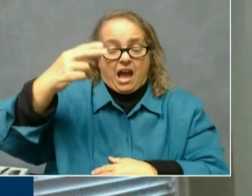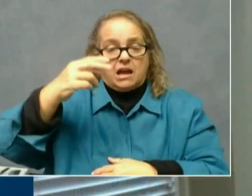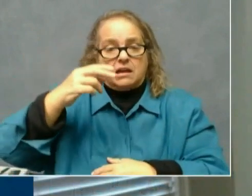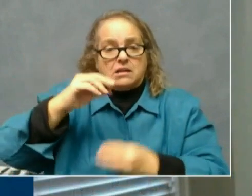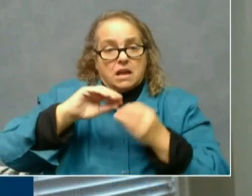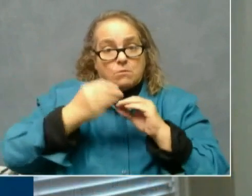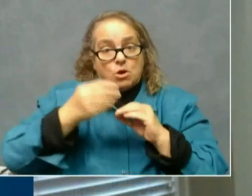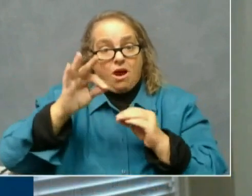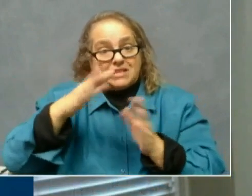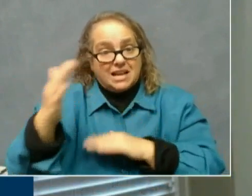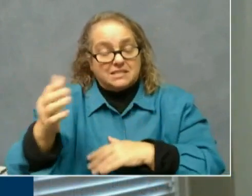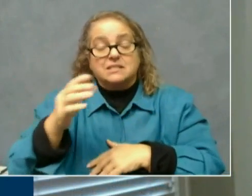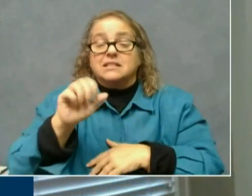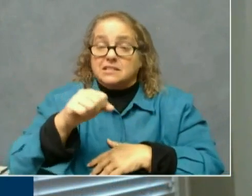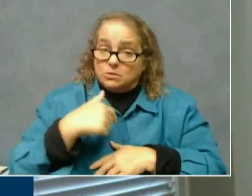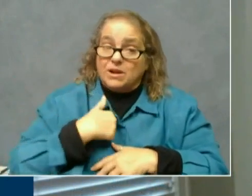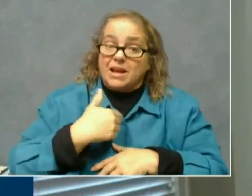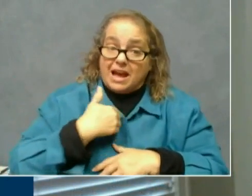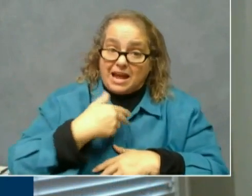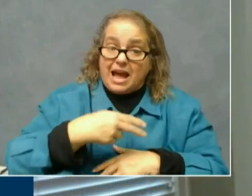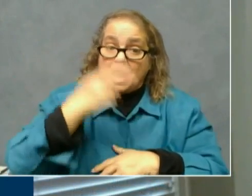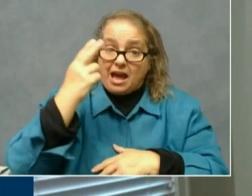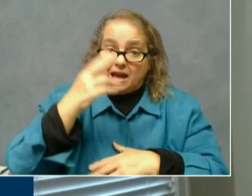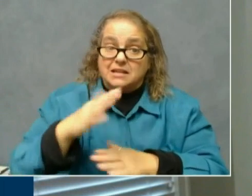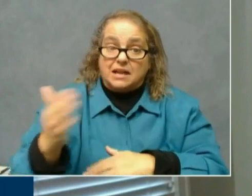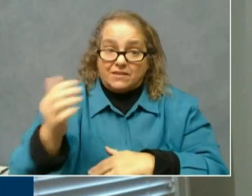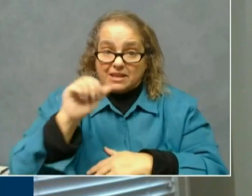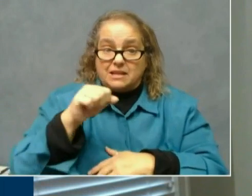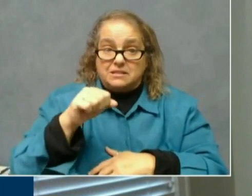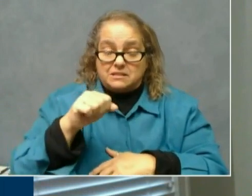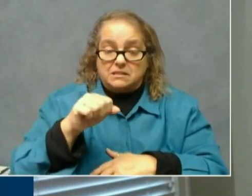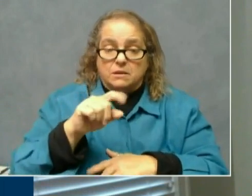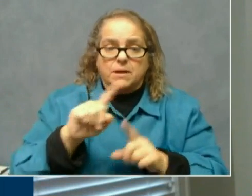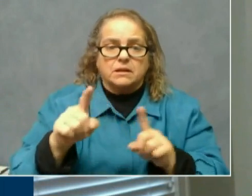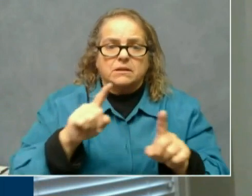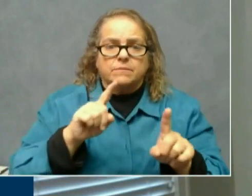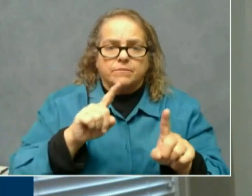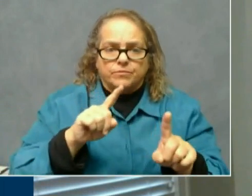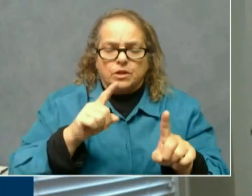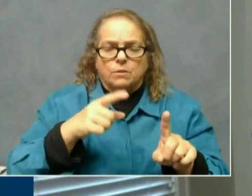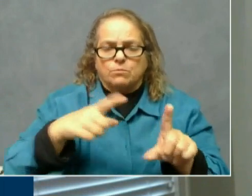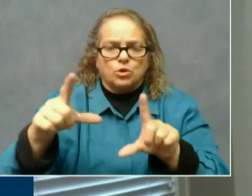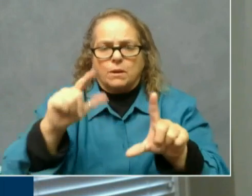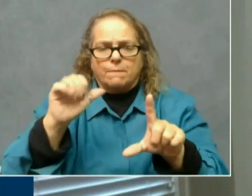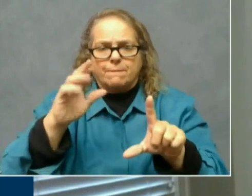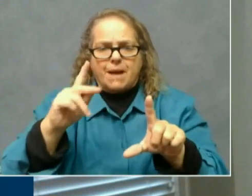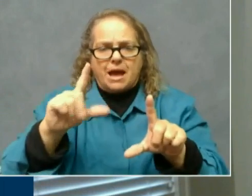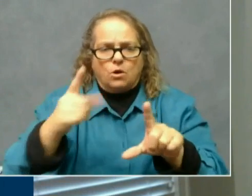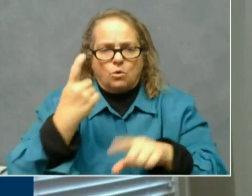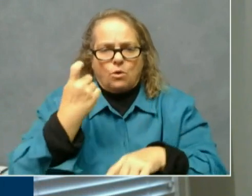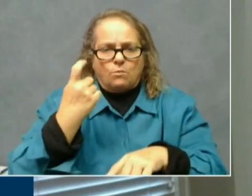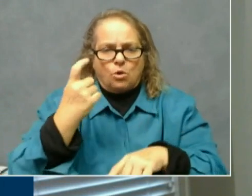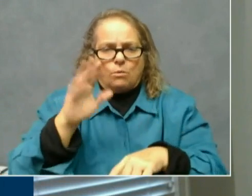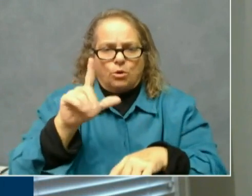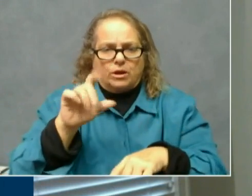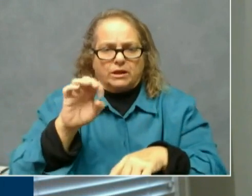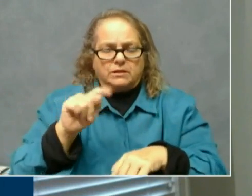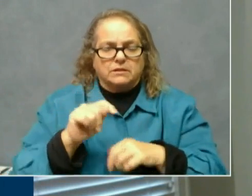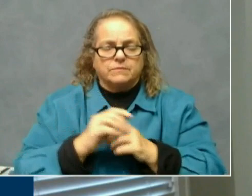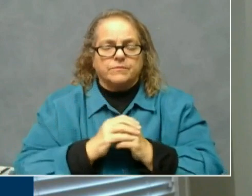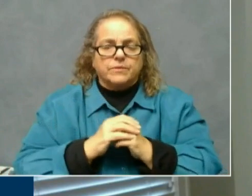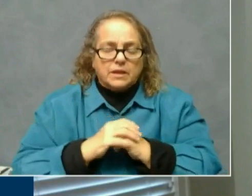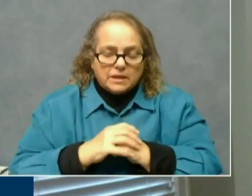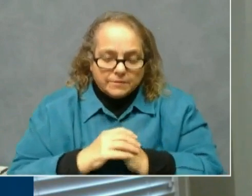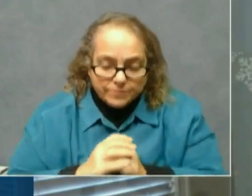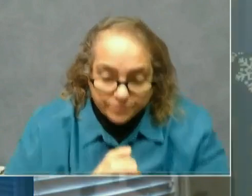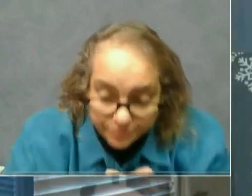our losses. Oh, James, I think there was one more bullet on there. So if you follow this guidance, these are